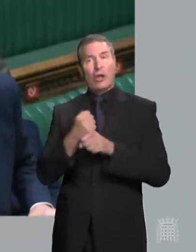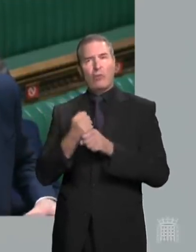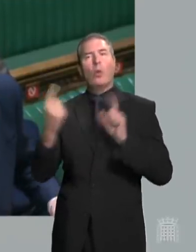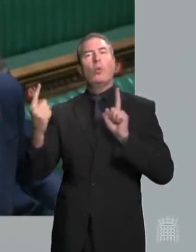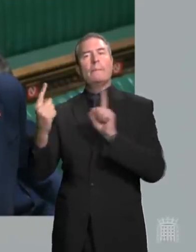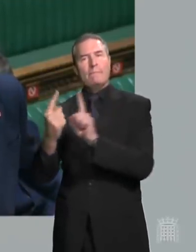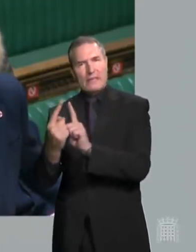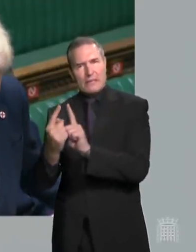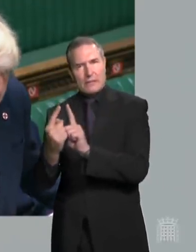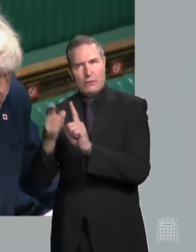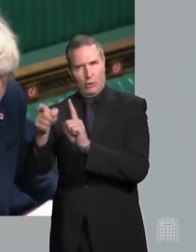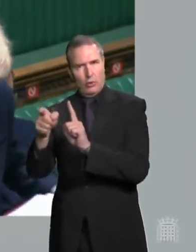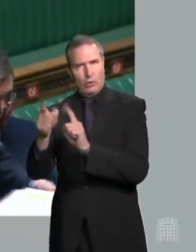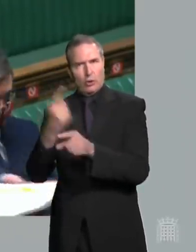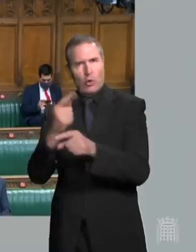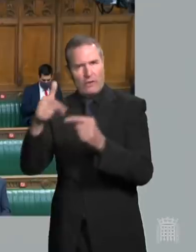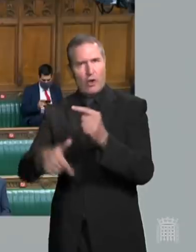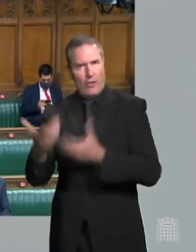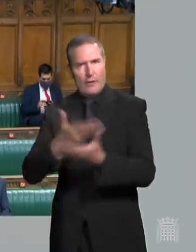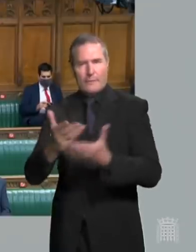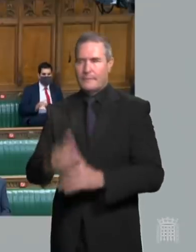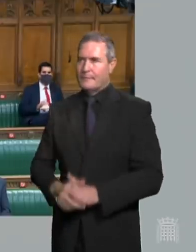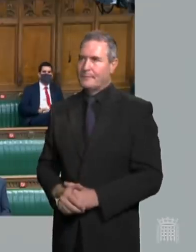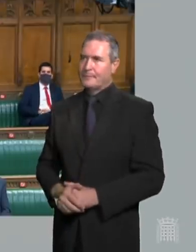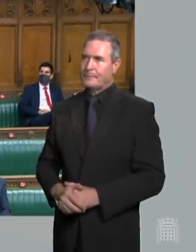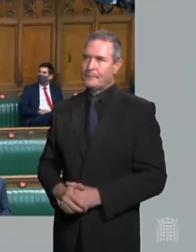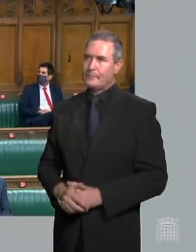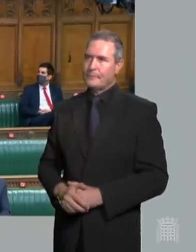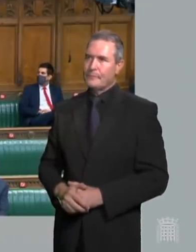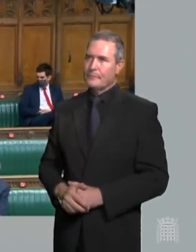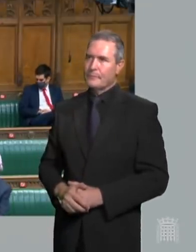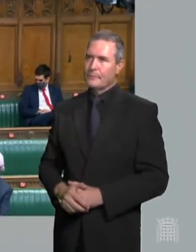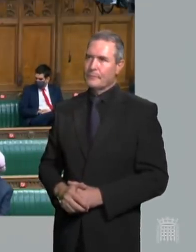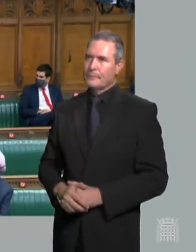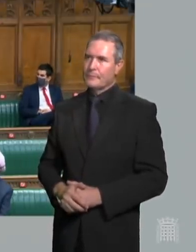meet my honourable friend to discuss the matter further Bell repair on Monday